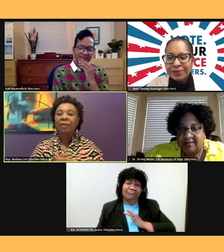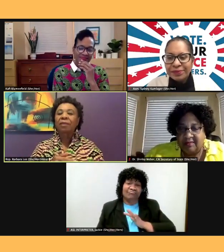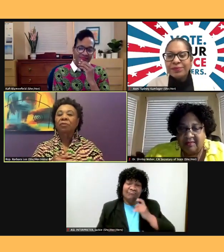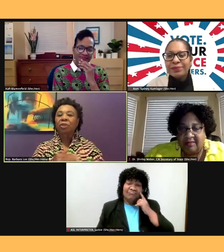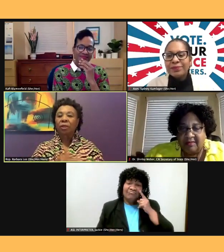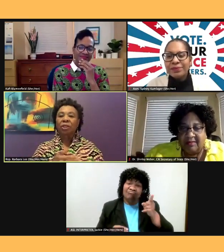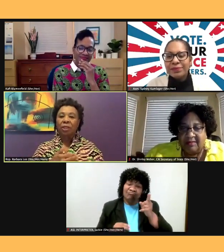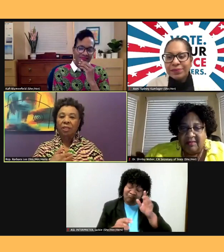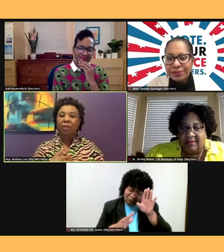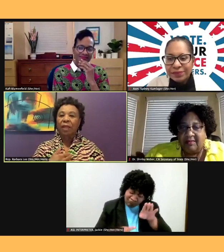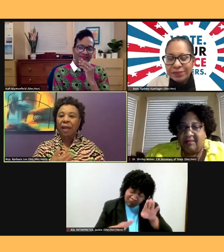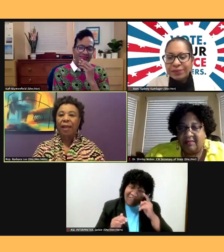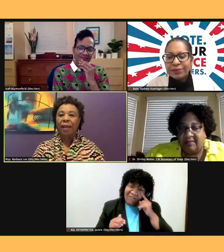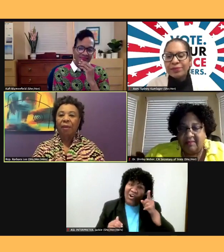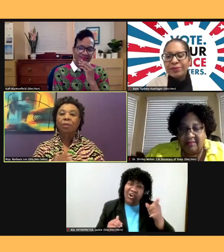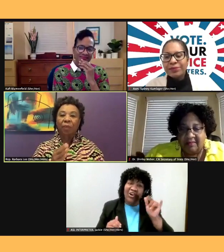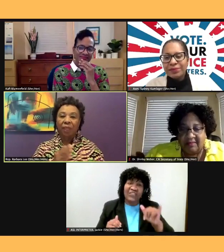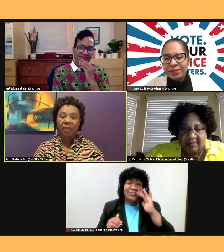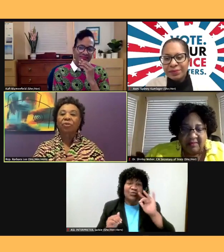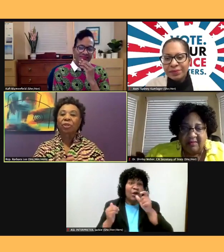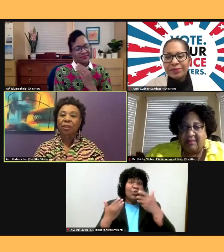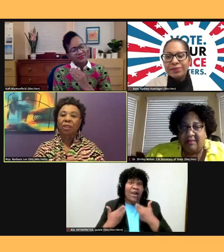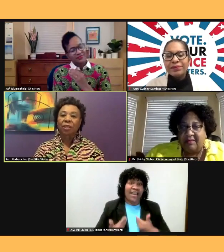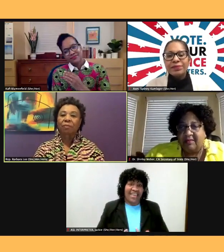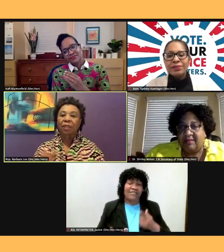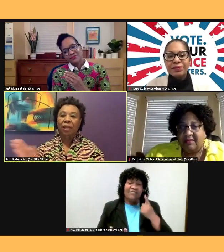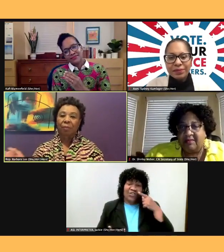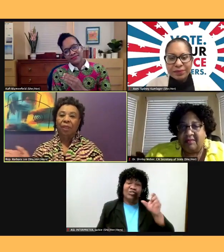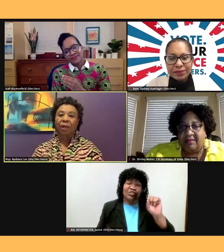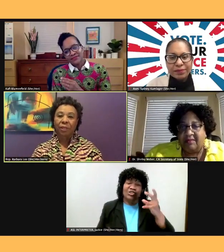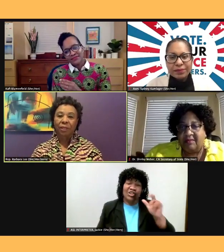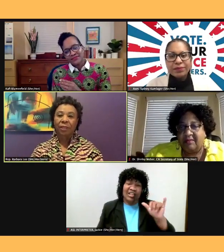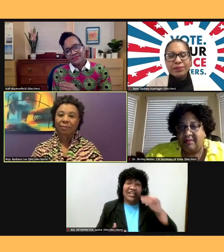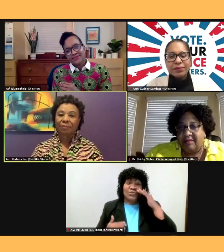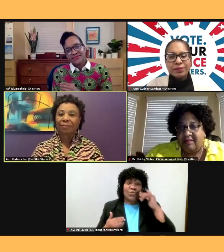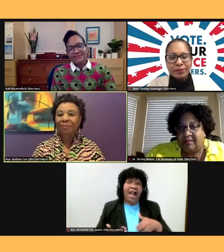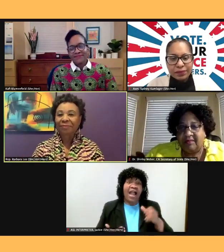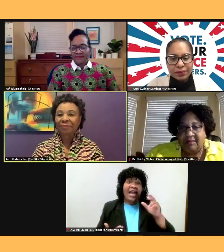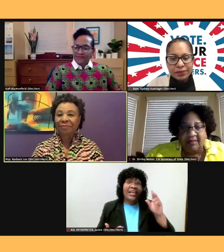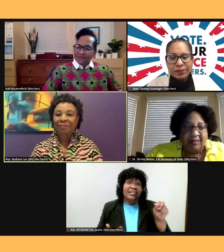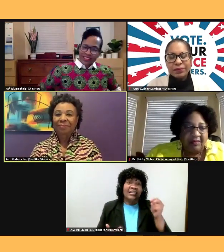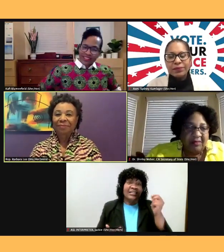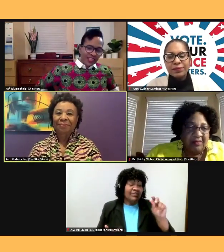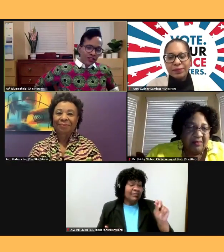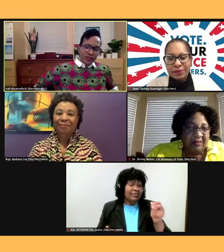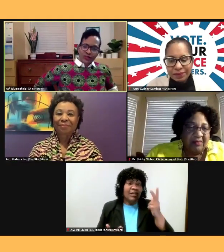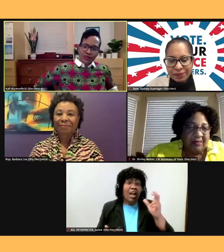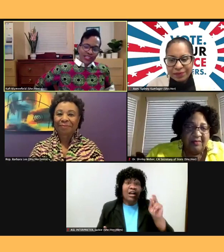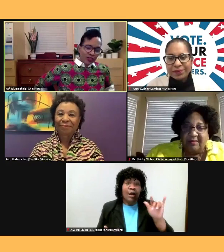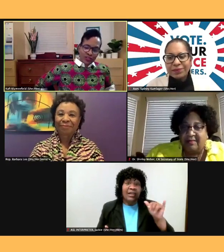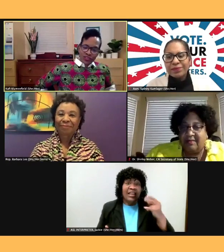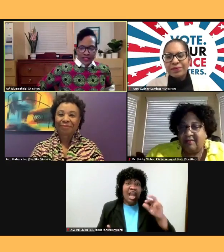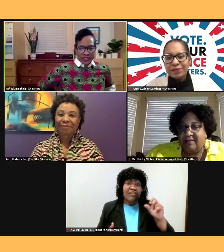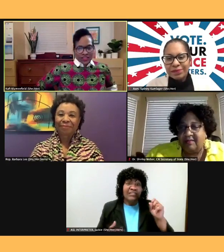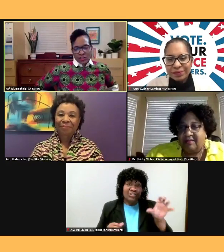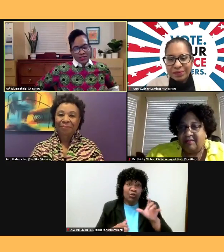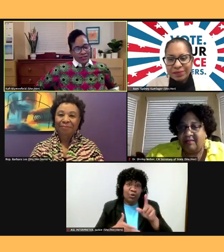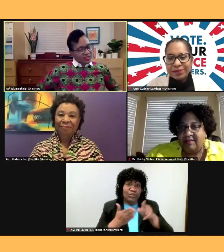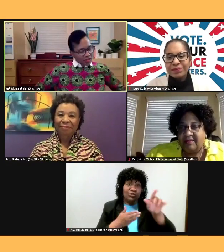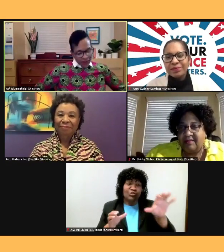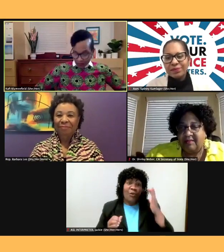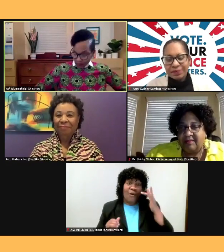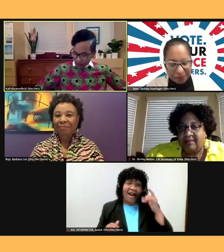Chisholm that I am. it's because of Shirley Chisholm that Kamala Harris is. Thank you. Thank you so much. Some, so many more